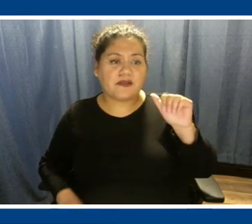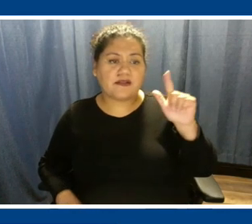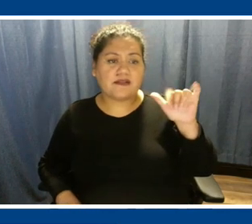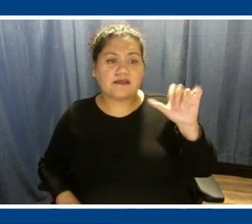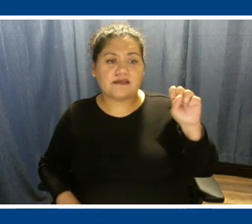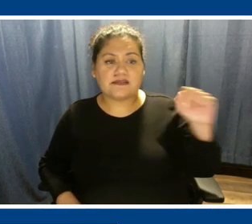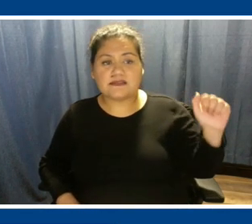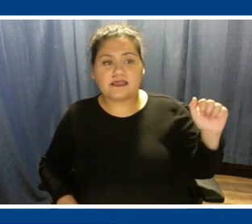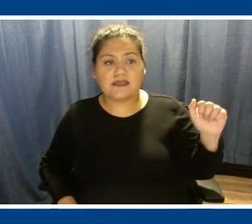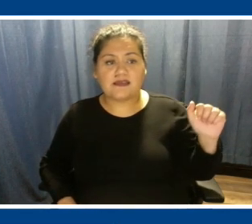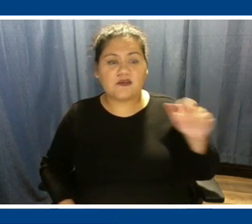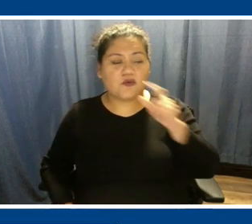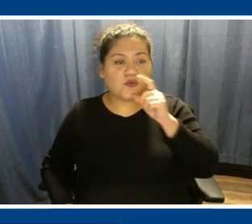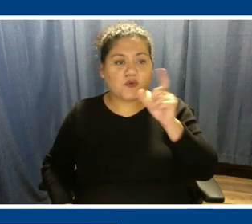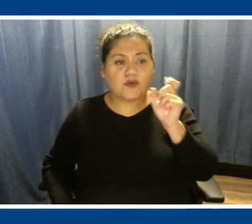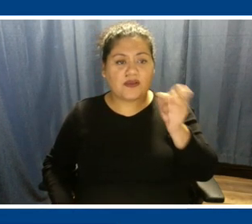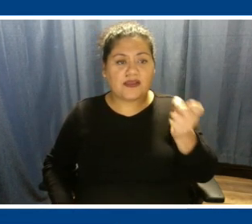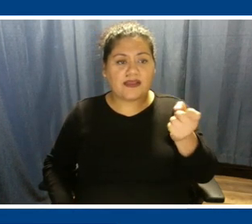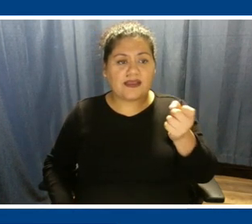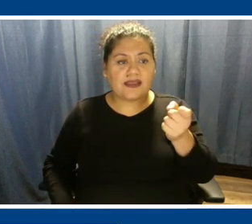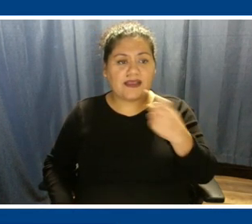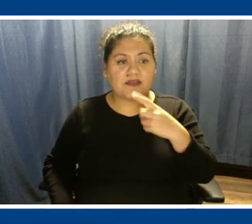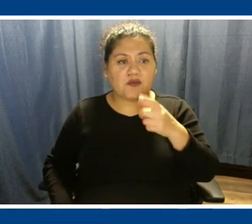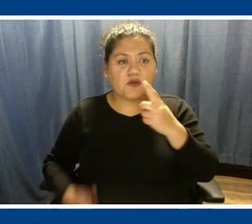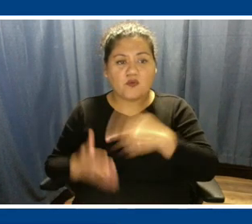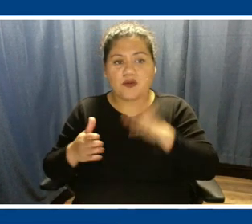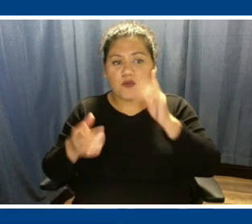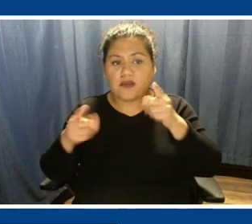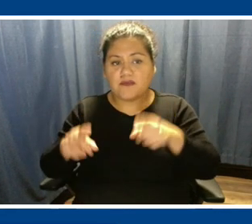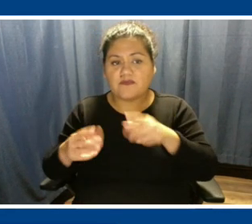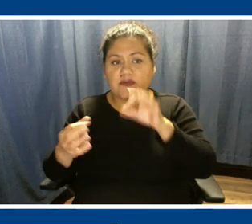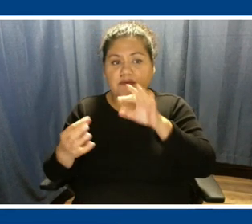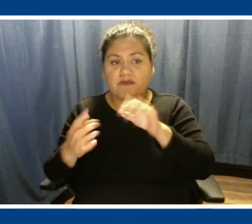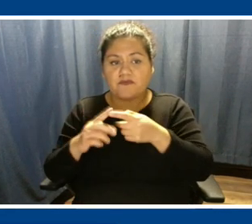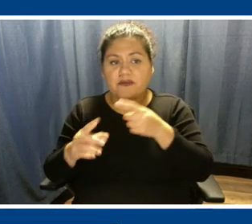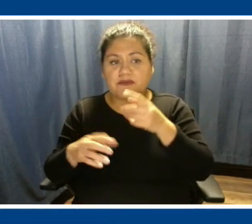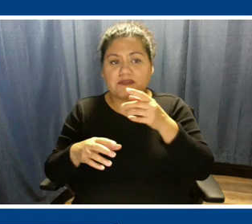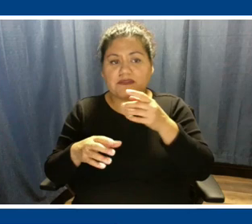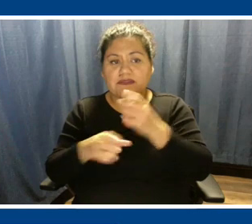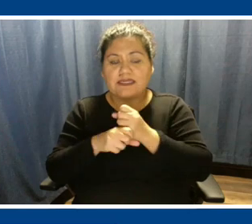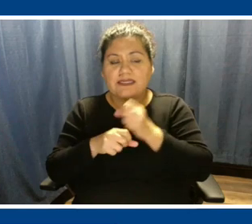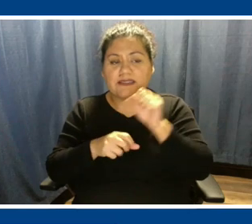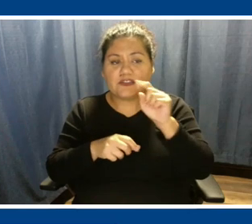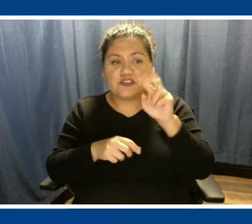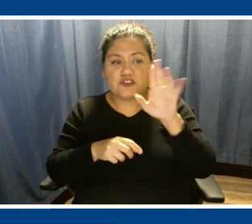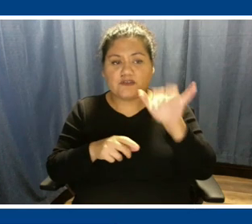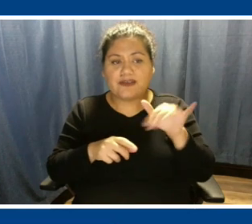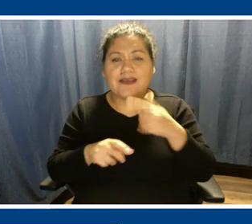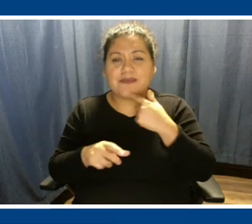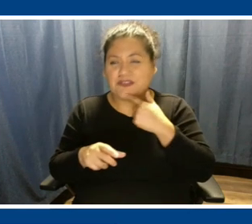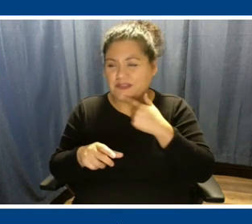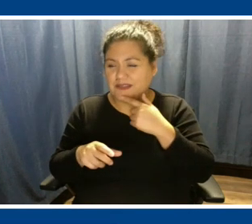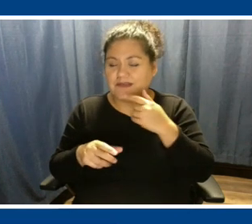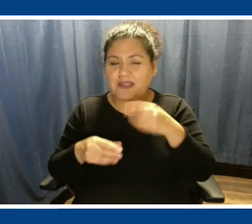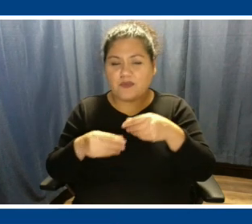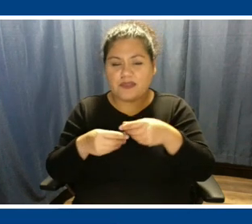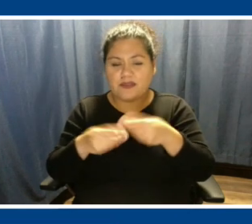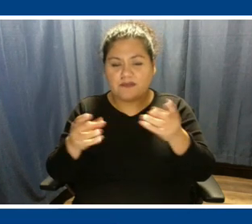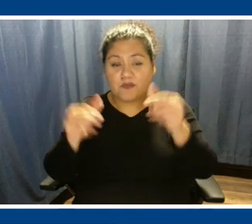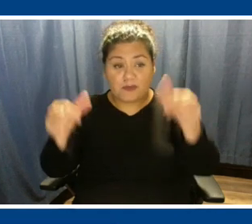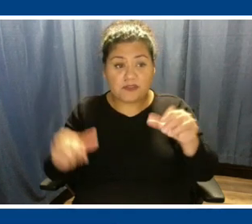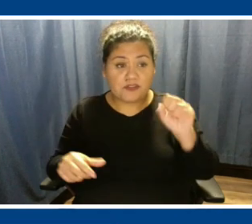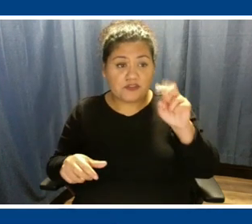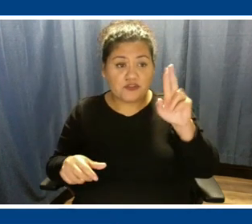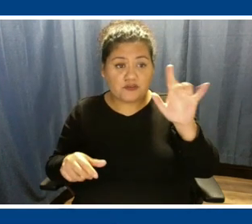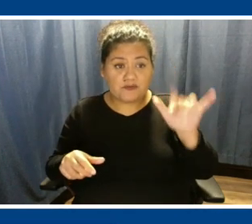who asked what will happen with our input from taking the survey? I mentioned the survey a little bit earlier and we have been working to